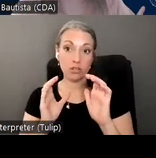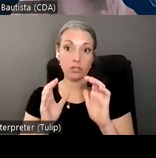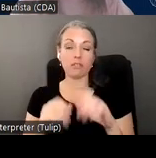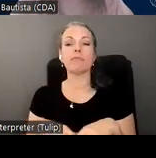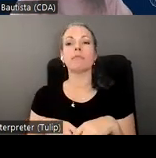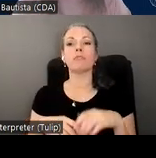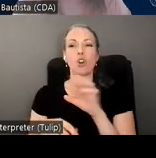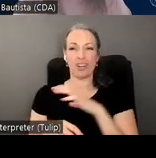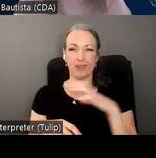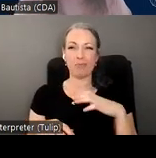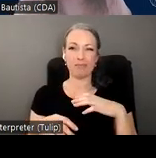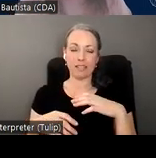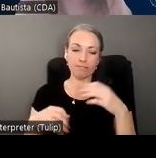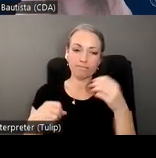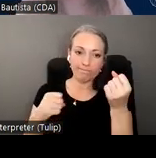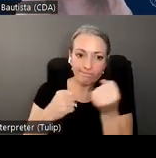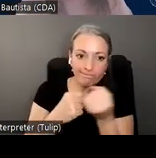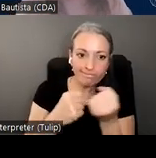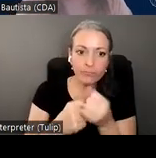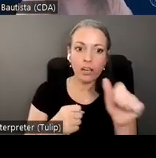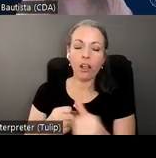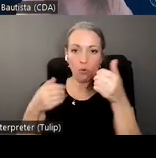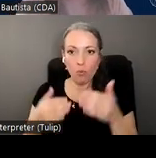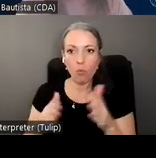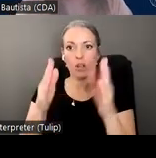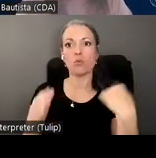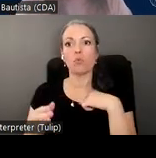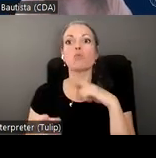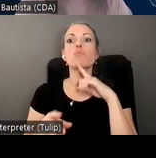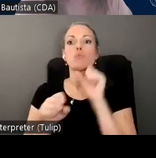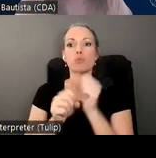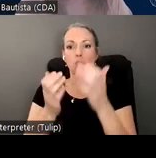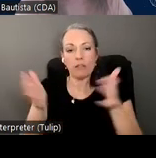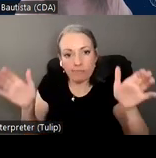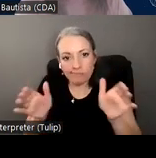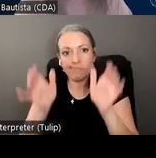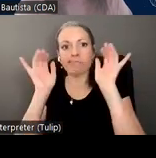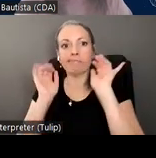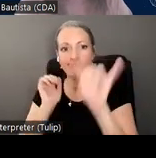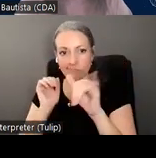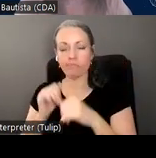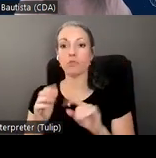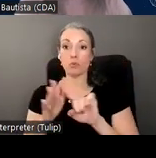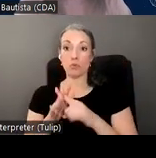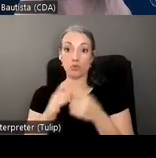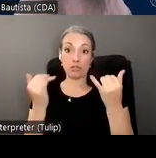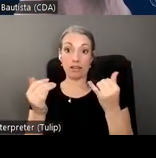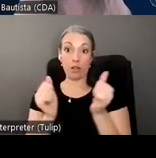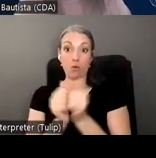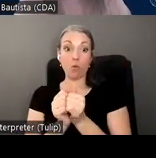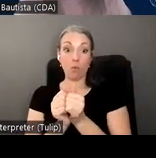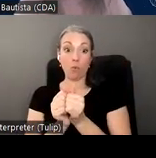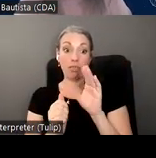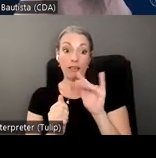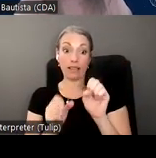efforts and other such forums, we definitely want to encourage that. But we're going to start today with the following case studies,